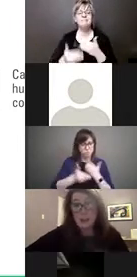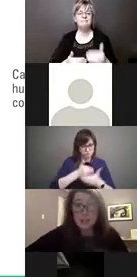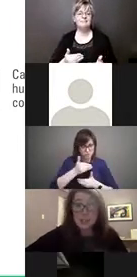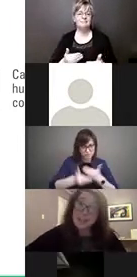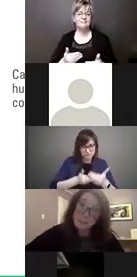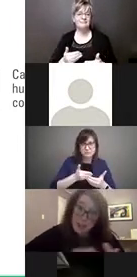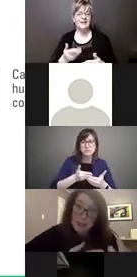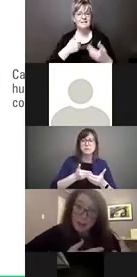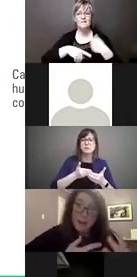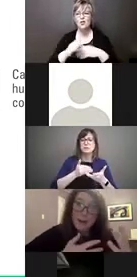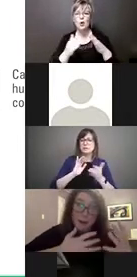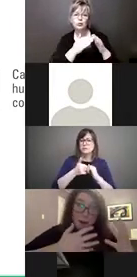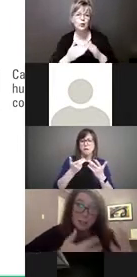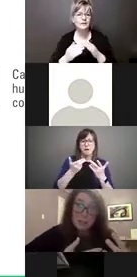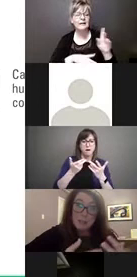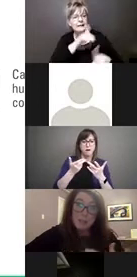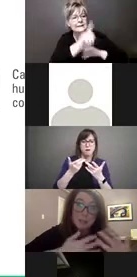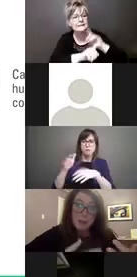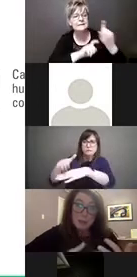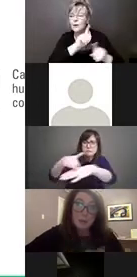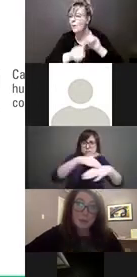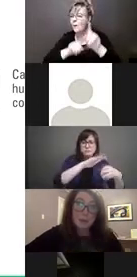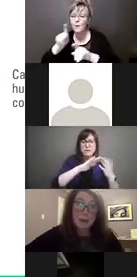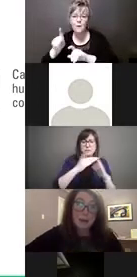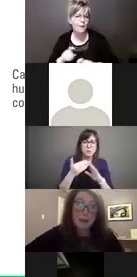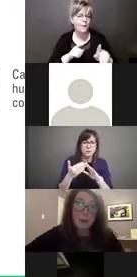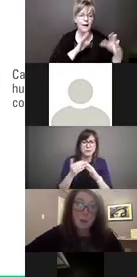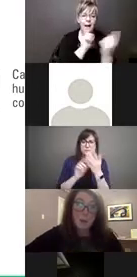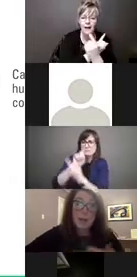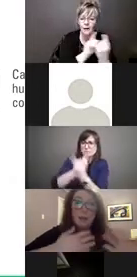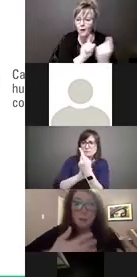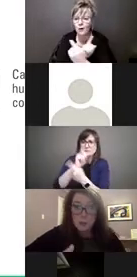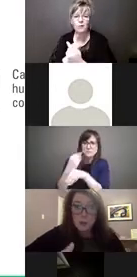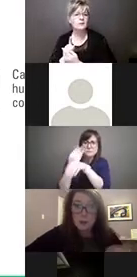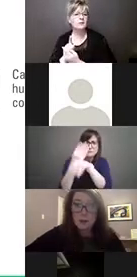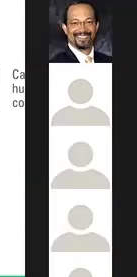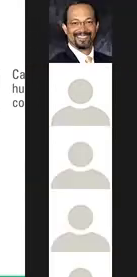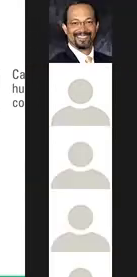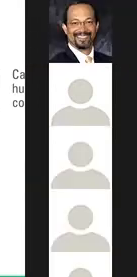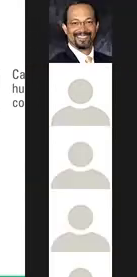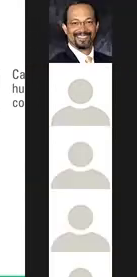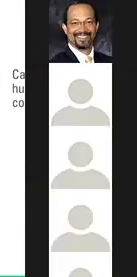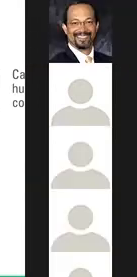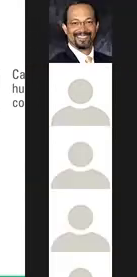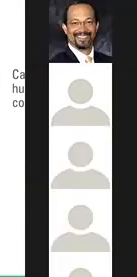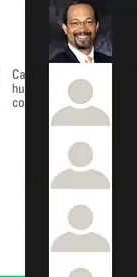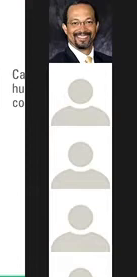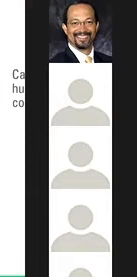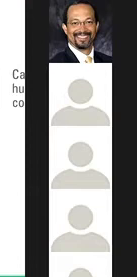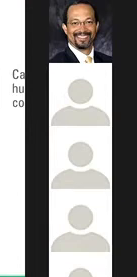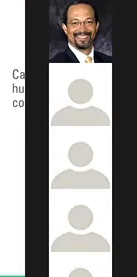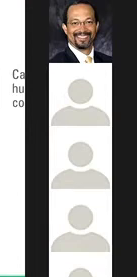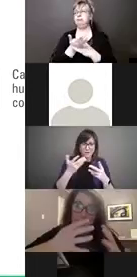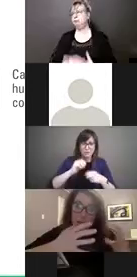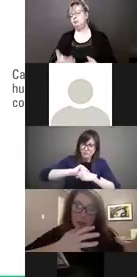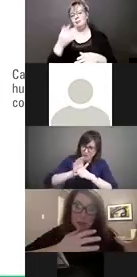to communities and speaking to people and meeting with people, we were struck with the pandemic. And